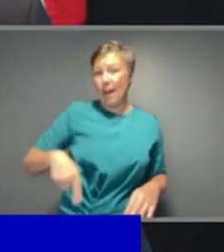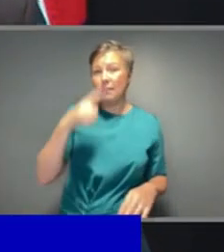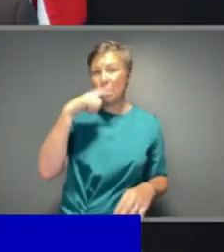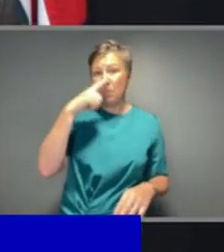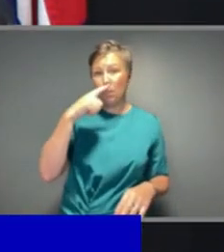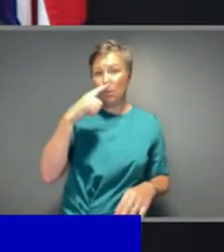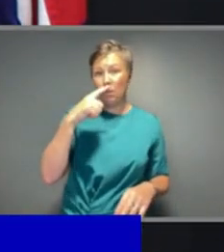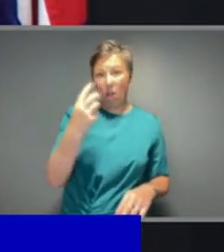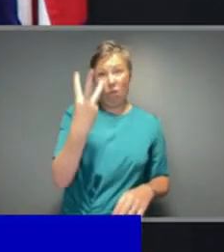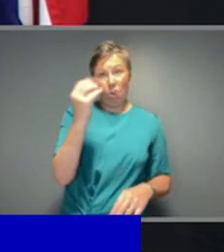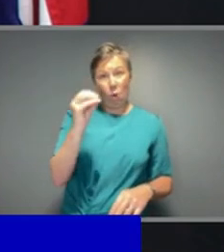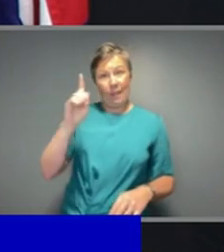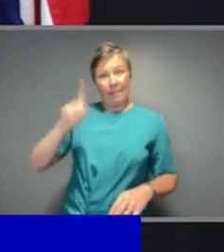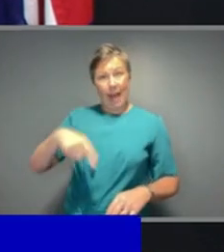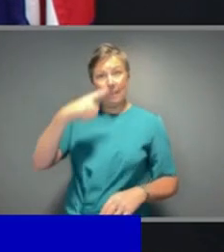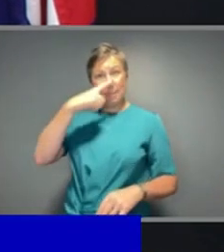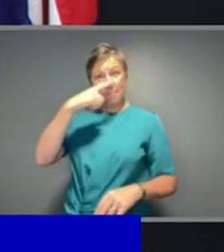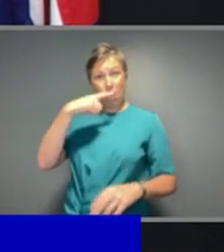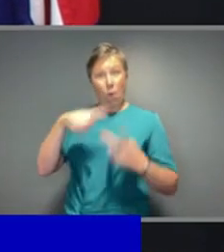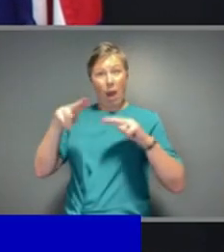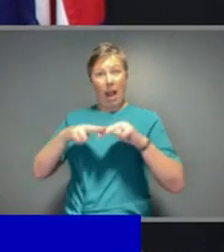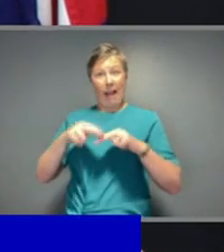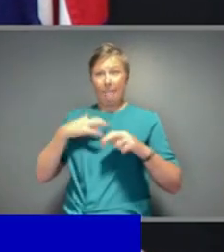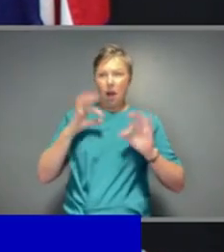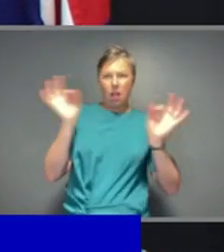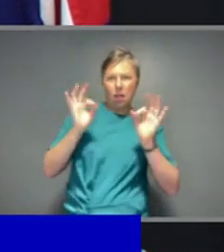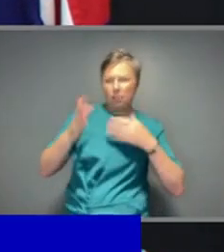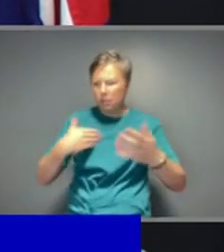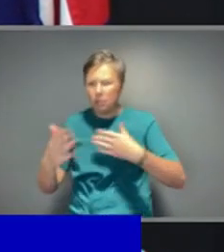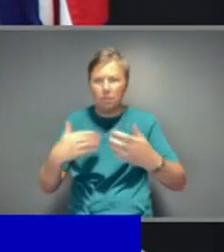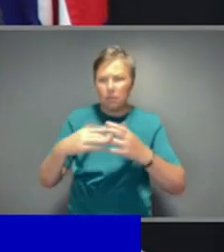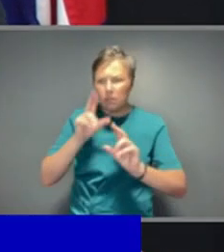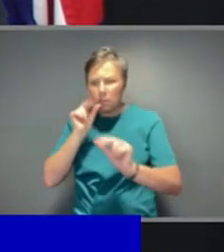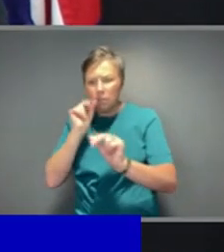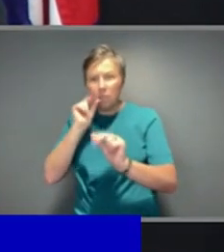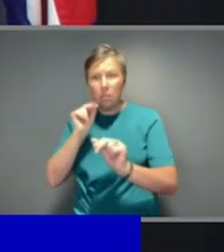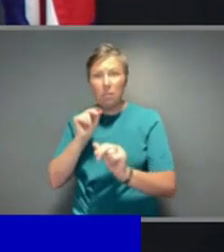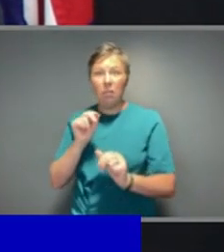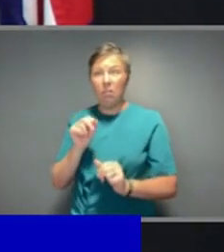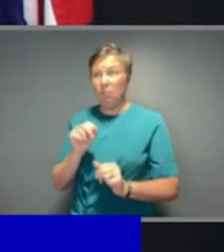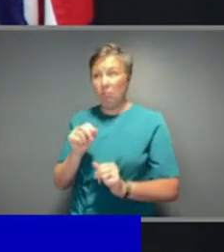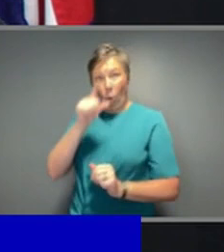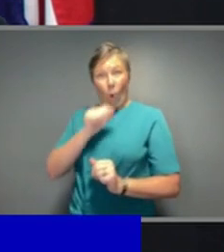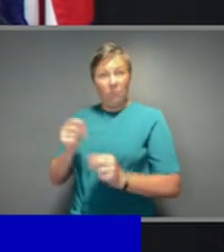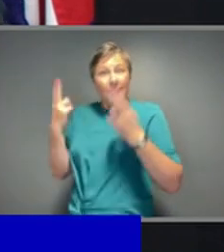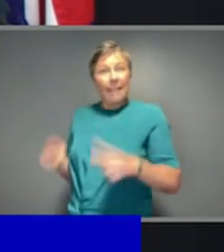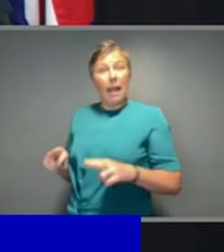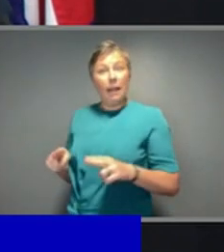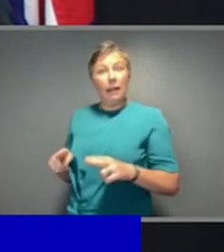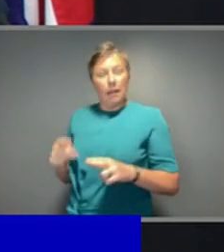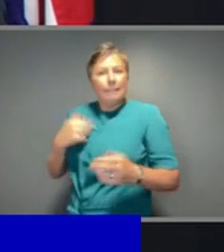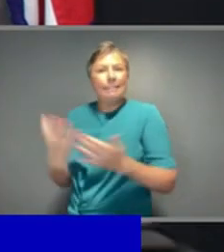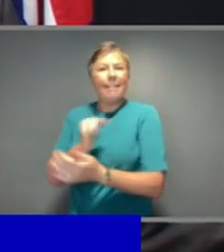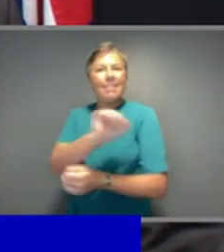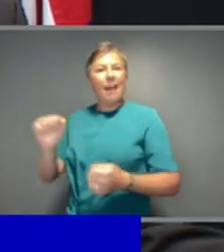,000 Australians and more would be dead today were it not for the COVID response that Australia has put in place.